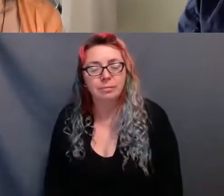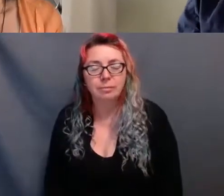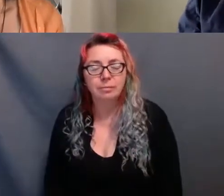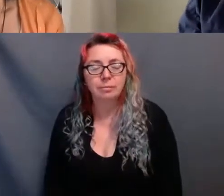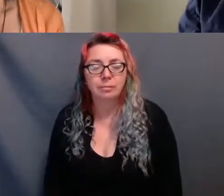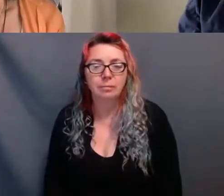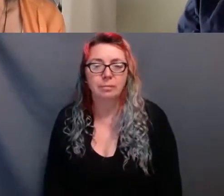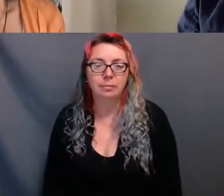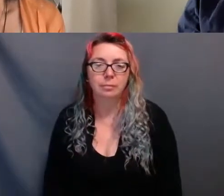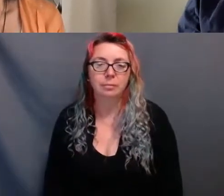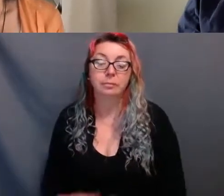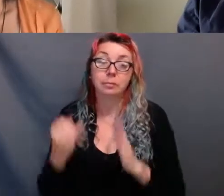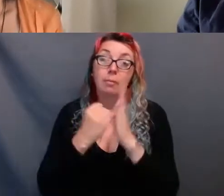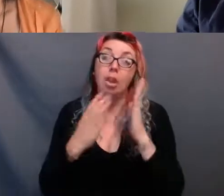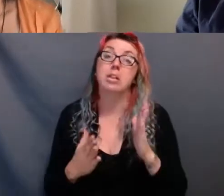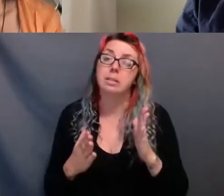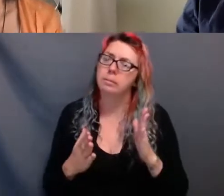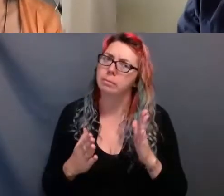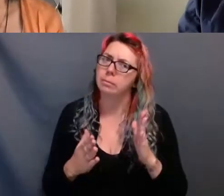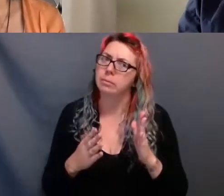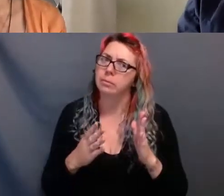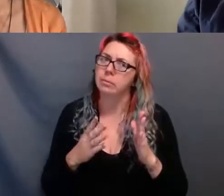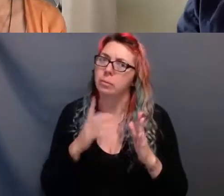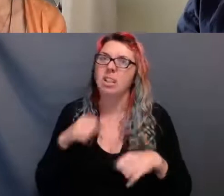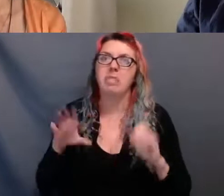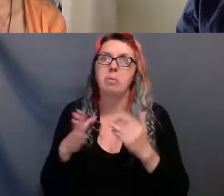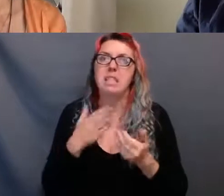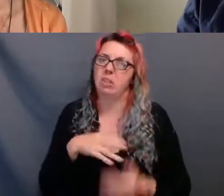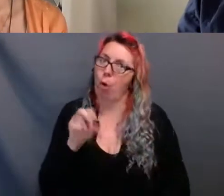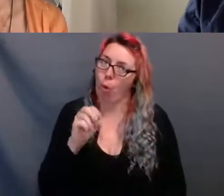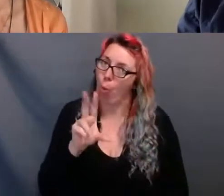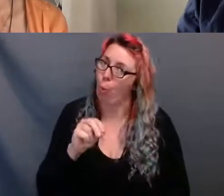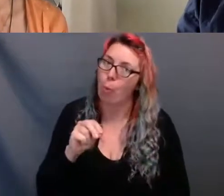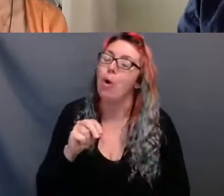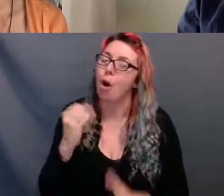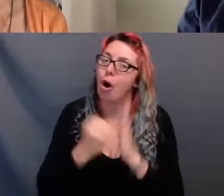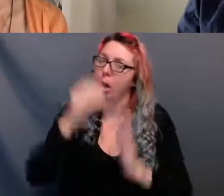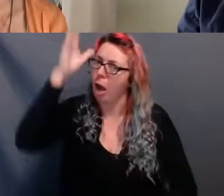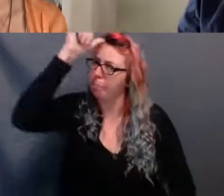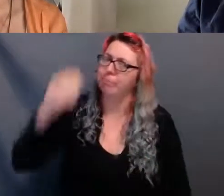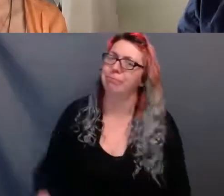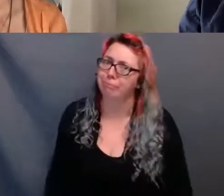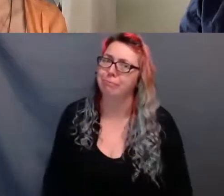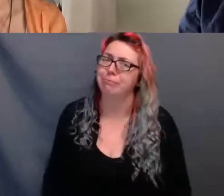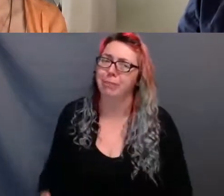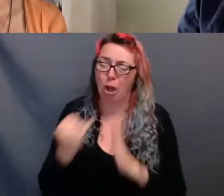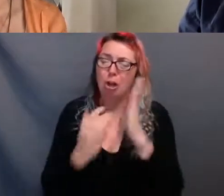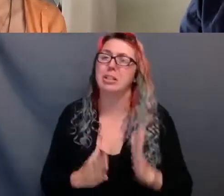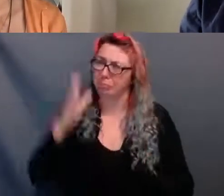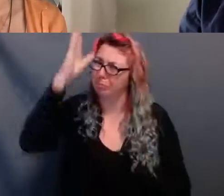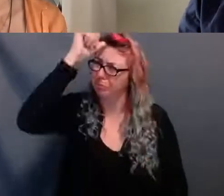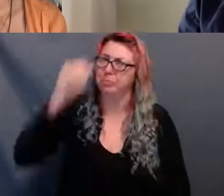Artists are resilient and innovative bunch and art finds a way. Artists are no stranger to